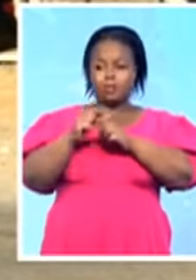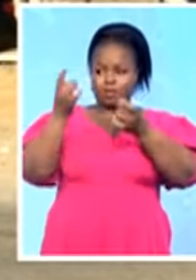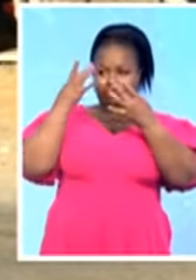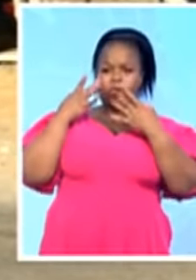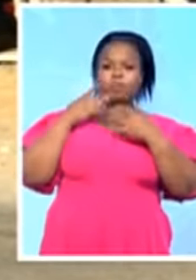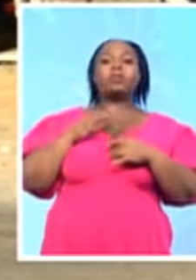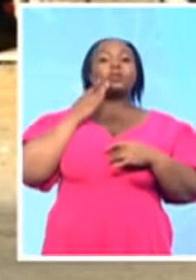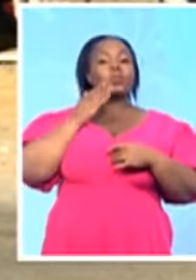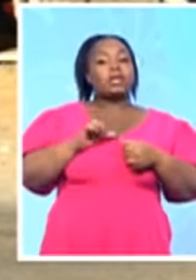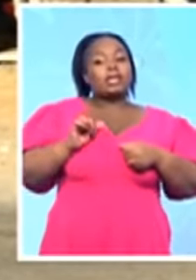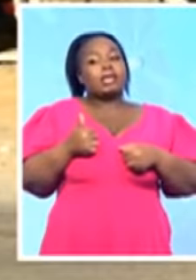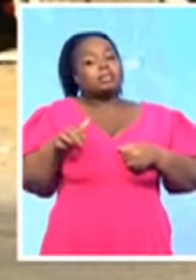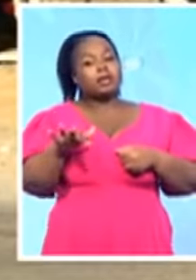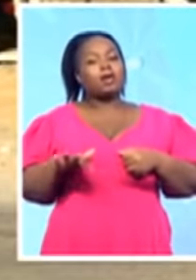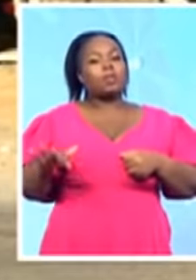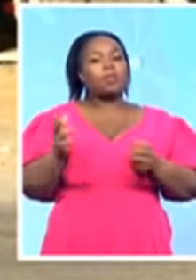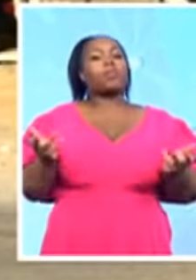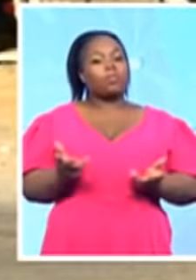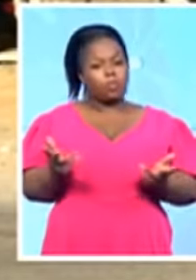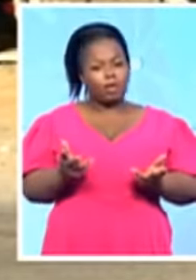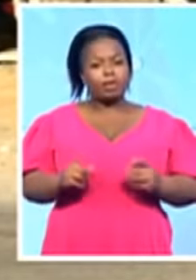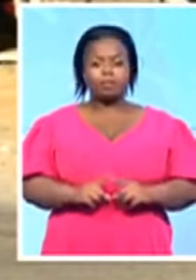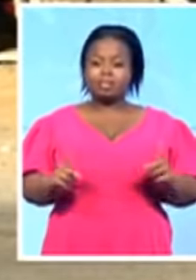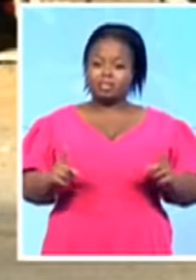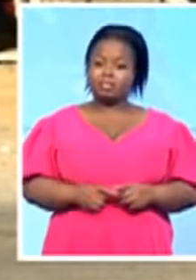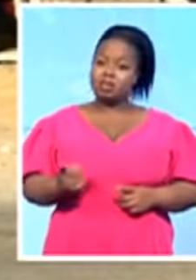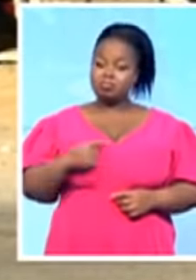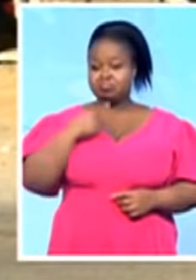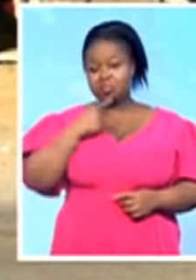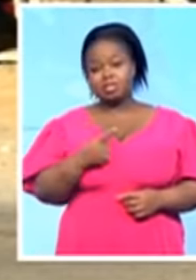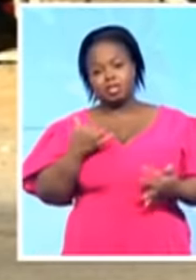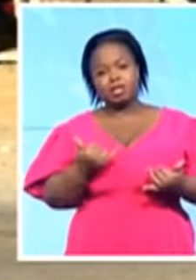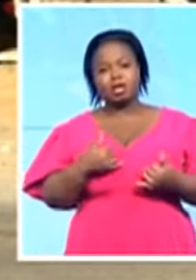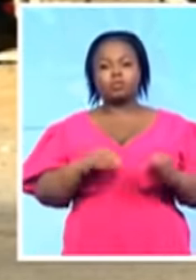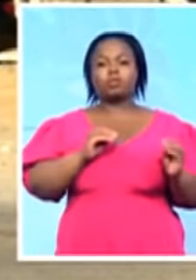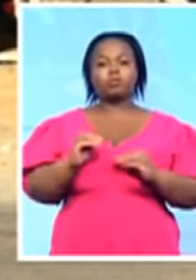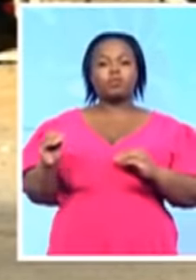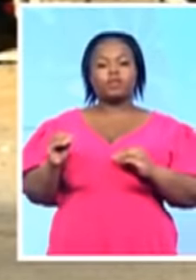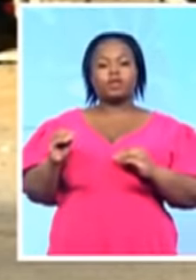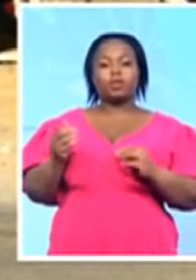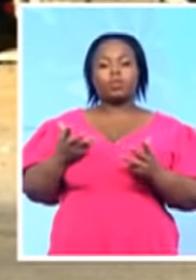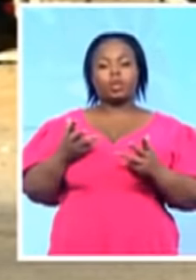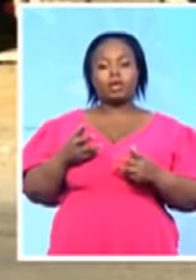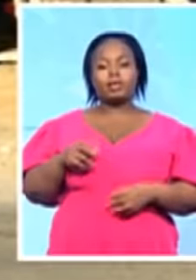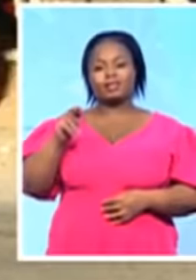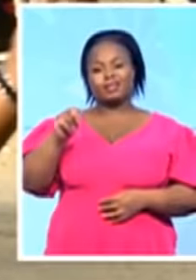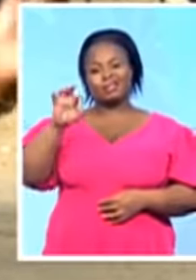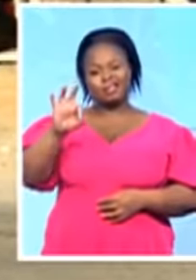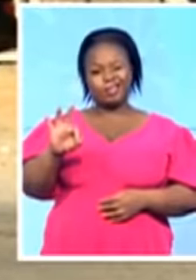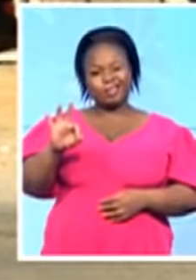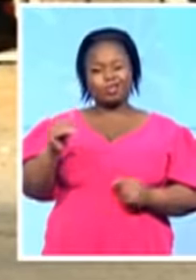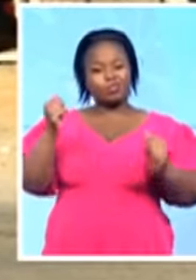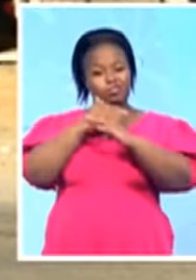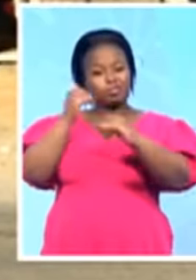they are going. But the indication, Blaine, is that they are now moving up along the N3. You'd know that Jade has been reporting from Moy River.